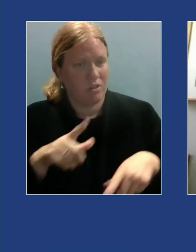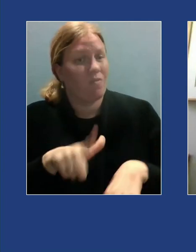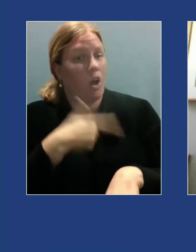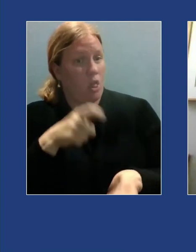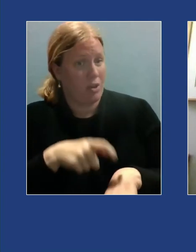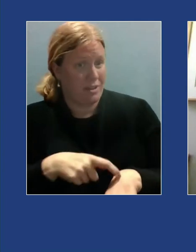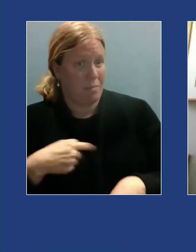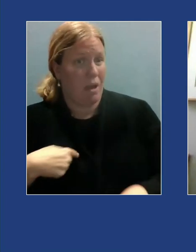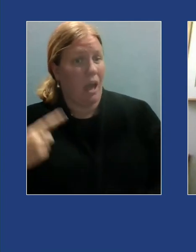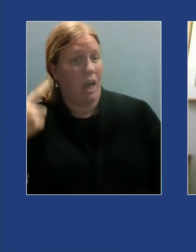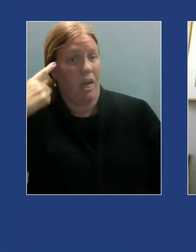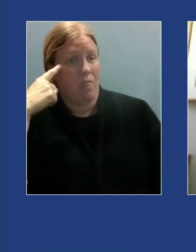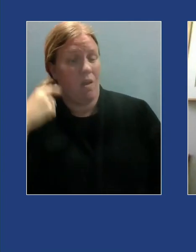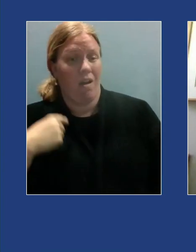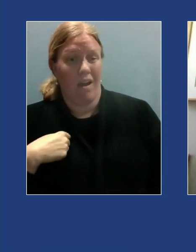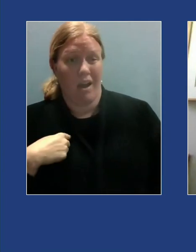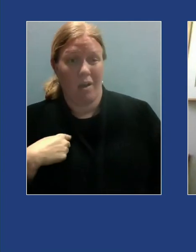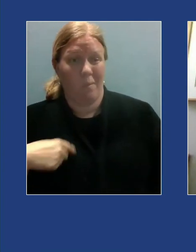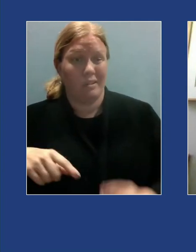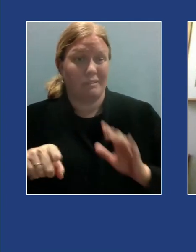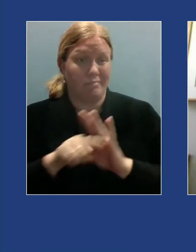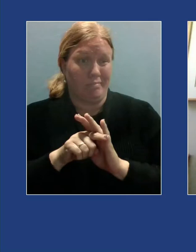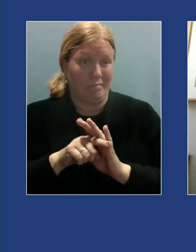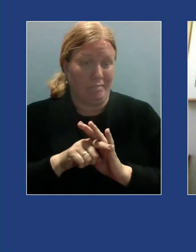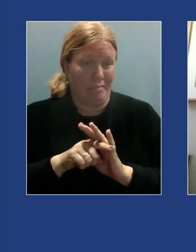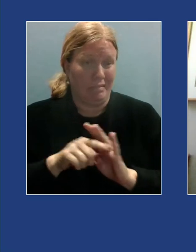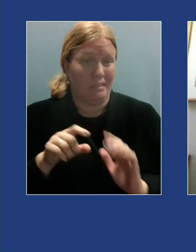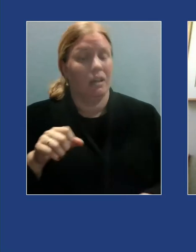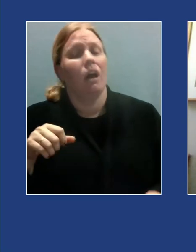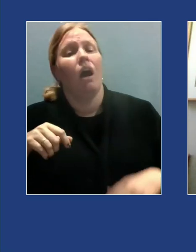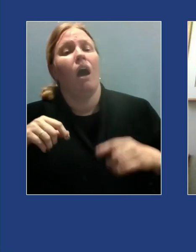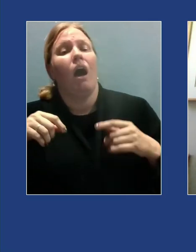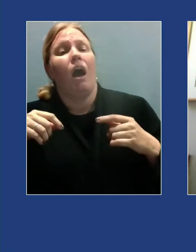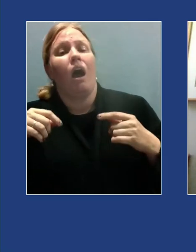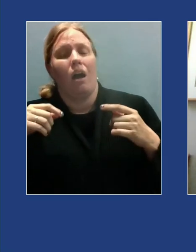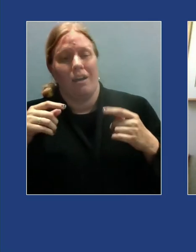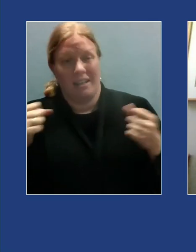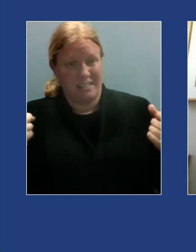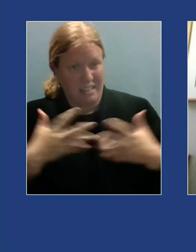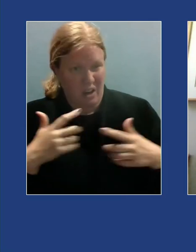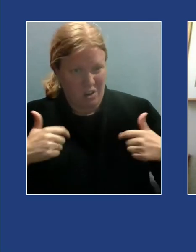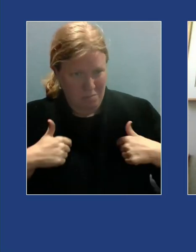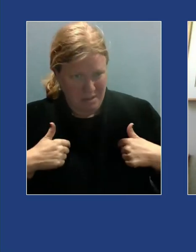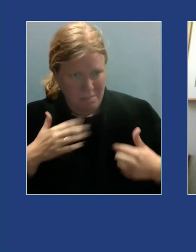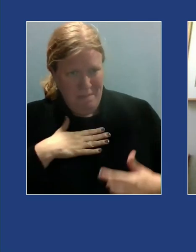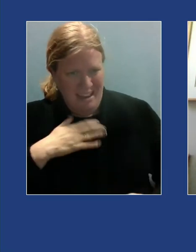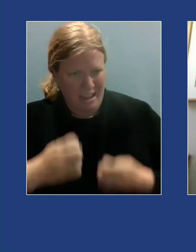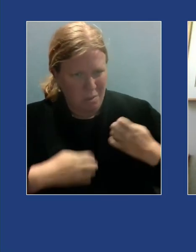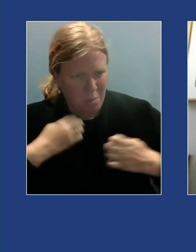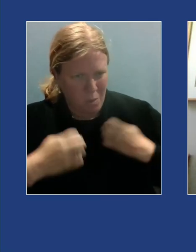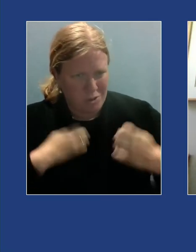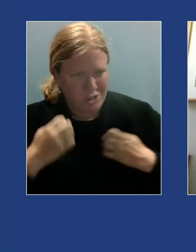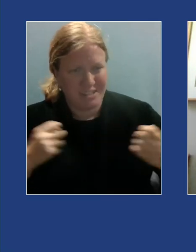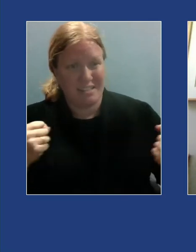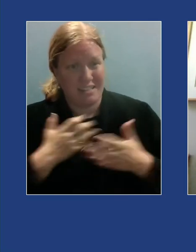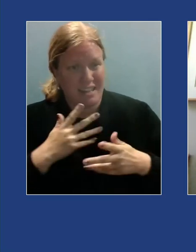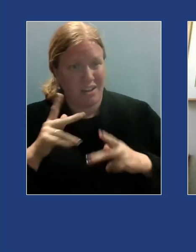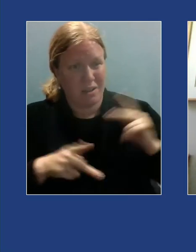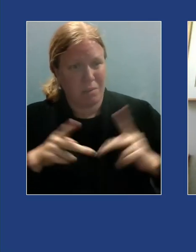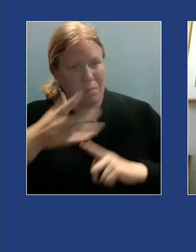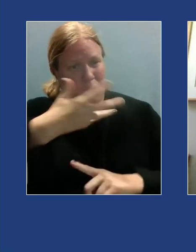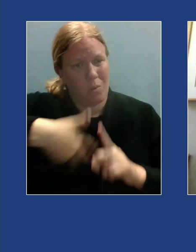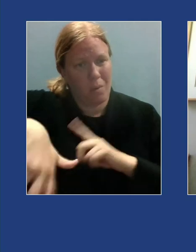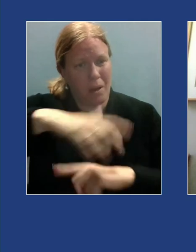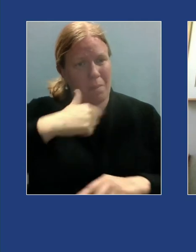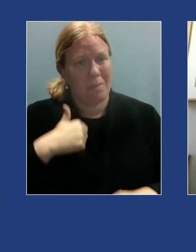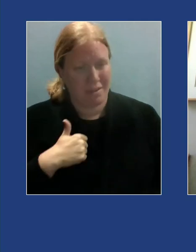I had such intense emotions as a child that they scared me and the people around me I don't remember everything but there was a permeating